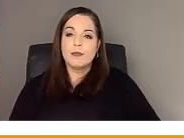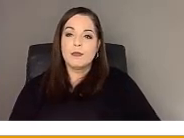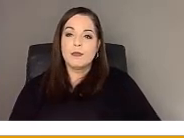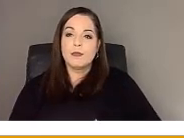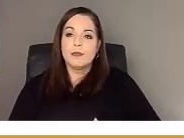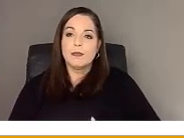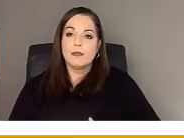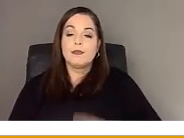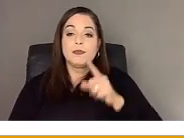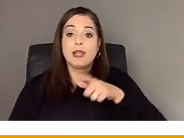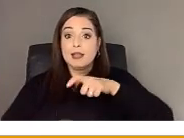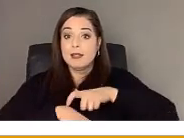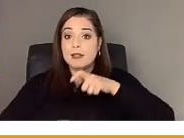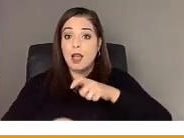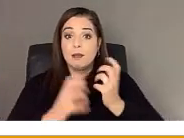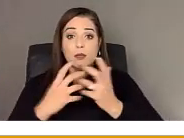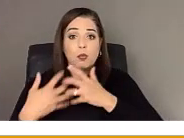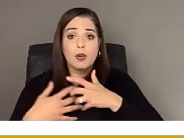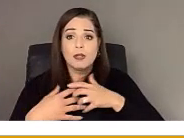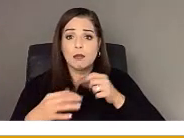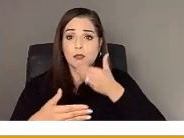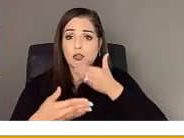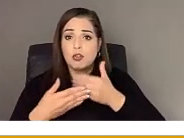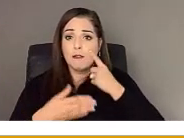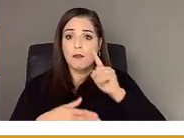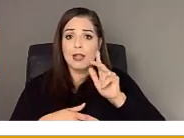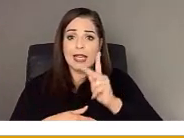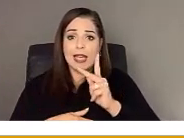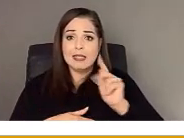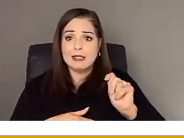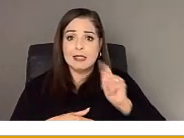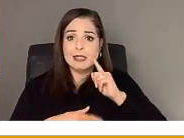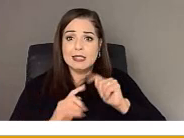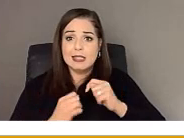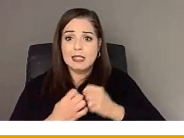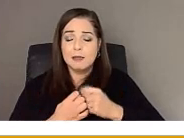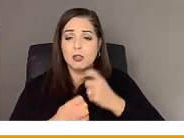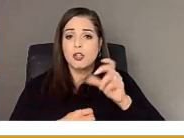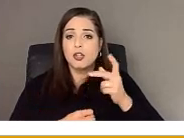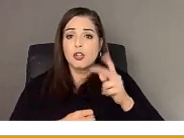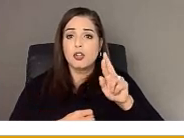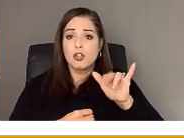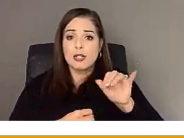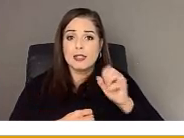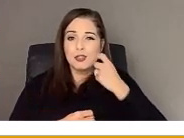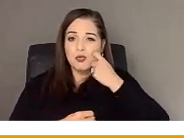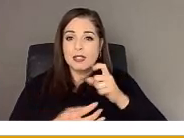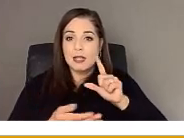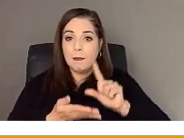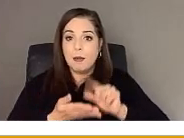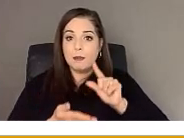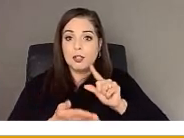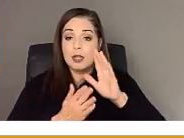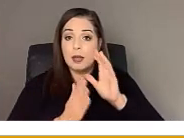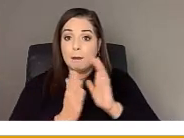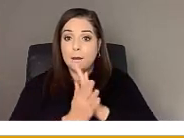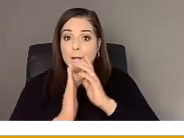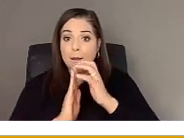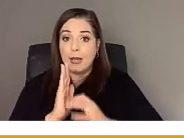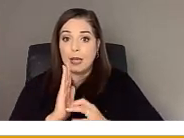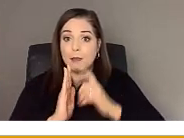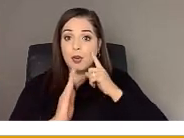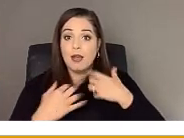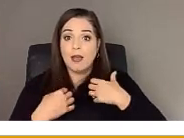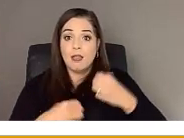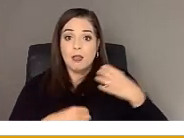The timing worked out pretty well for the KT team. Chris had recently published a paper on health coaching for people with